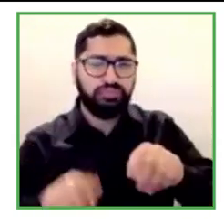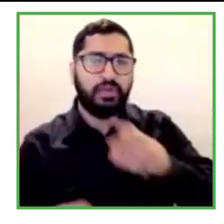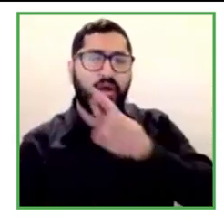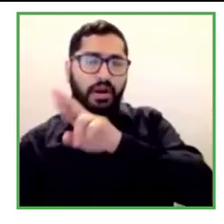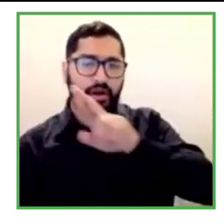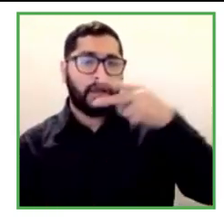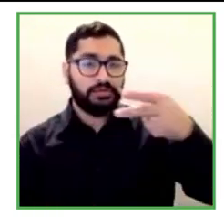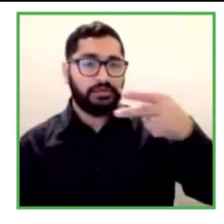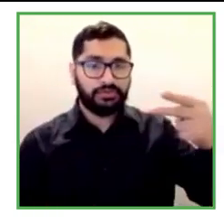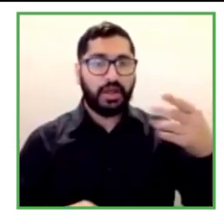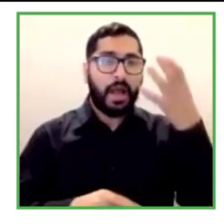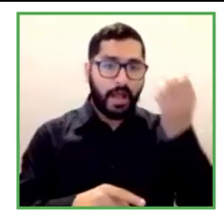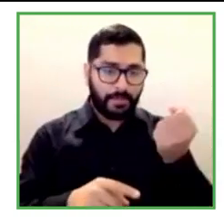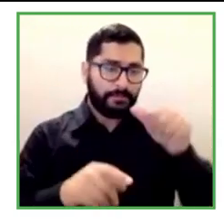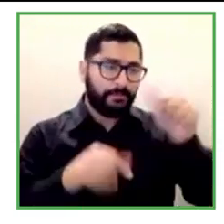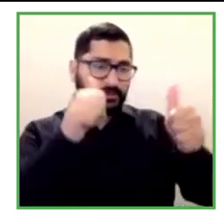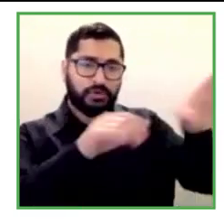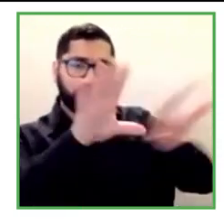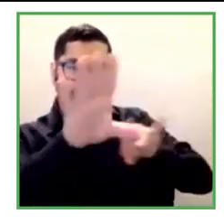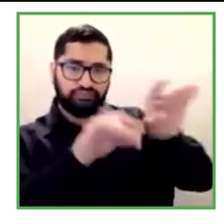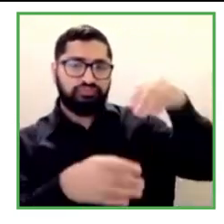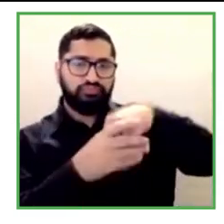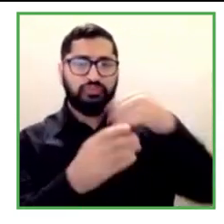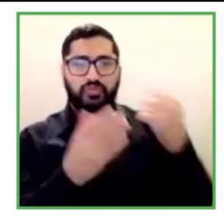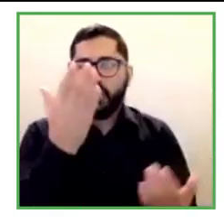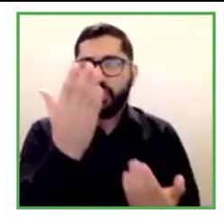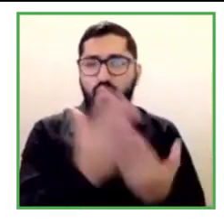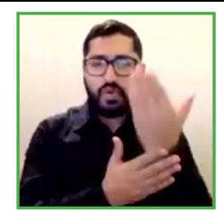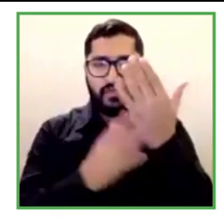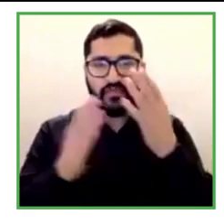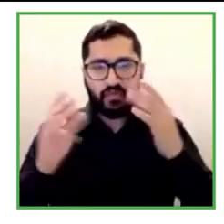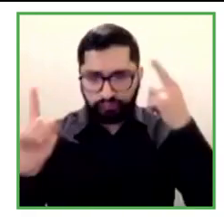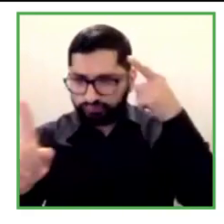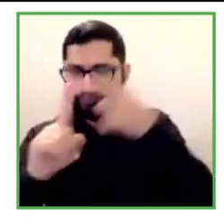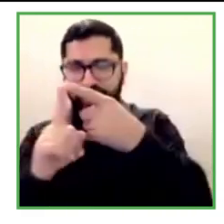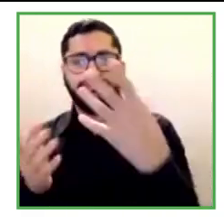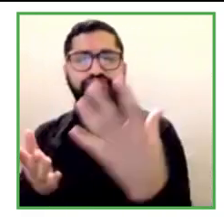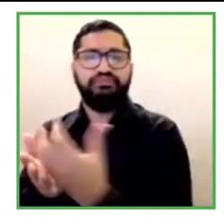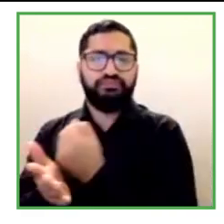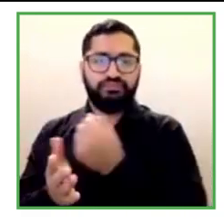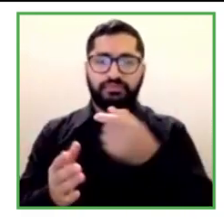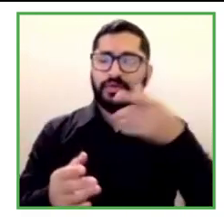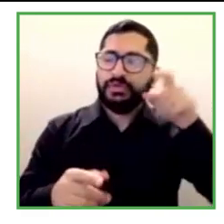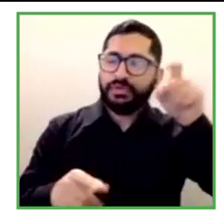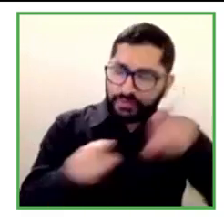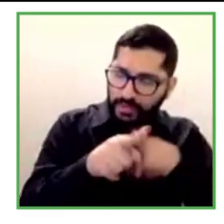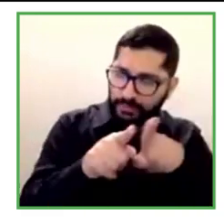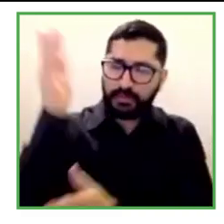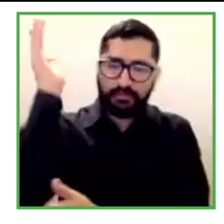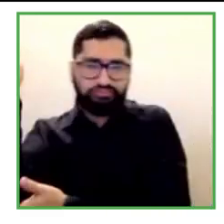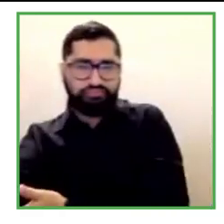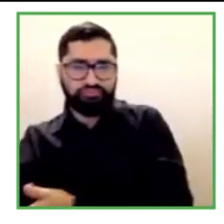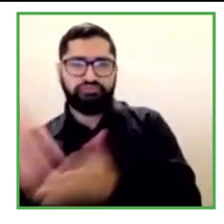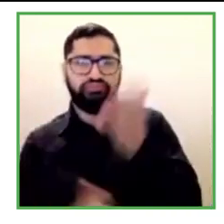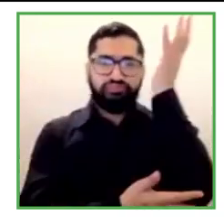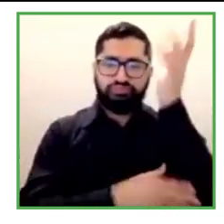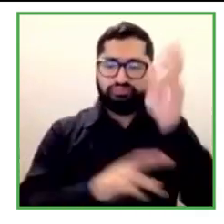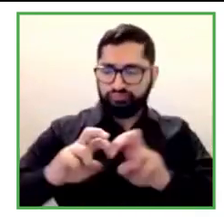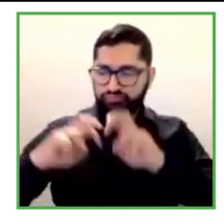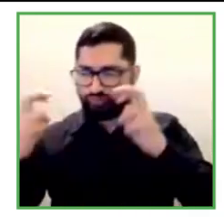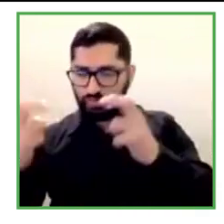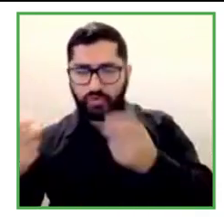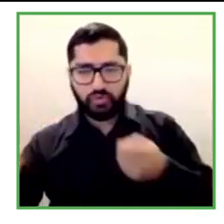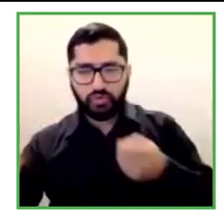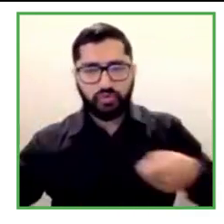We establish gender equity panels for the incorporation of these professionals for the assessment of new professionals,